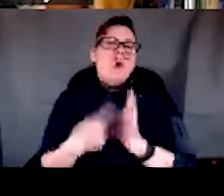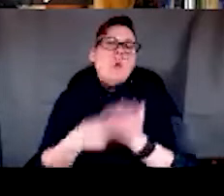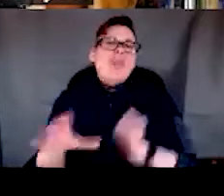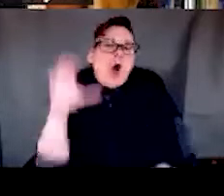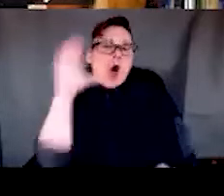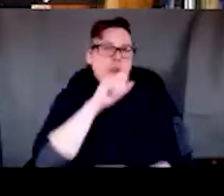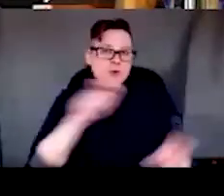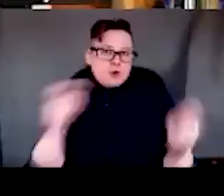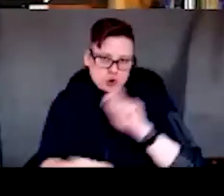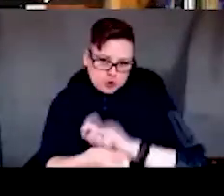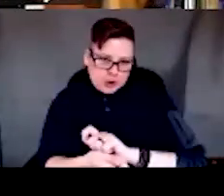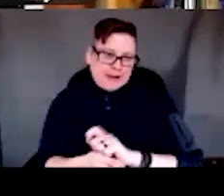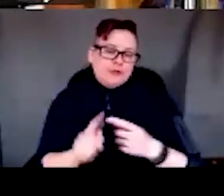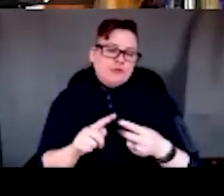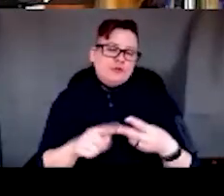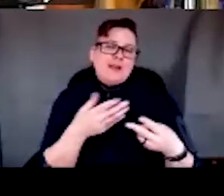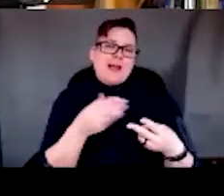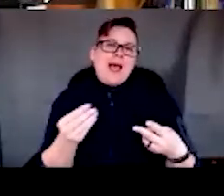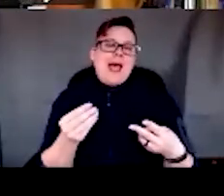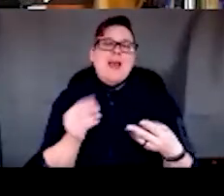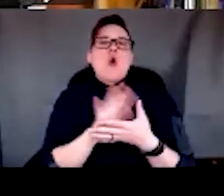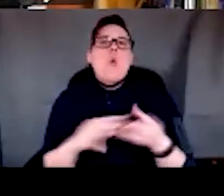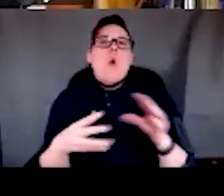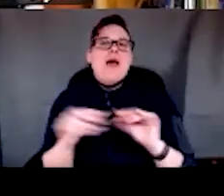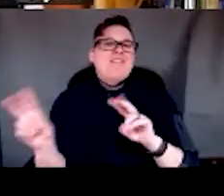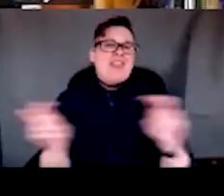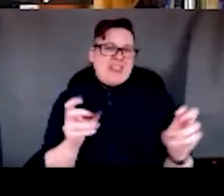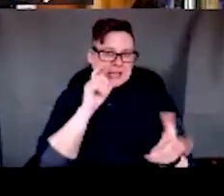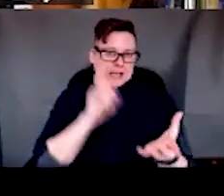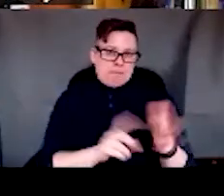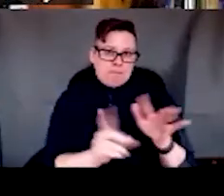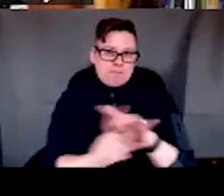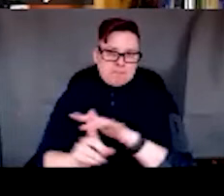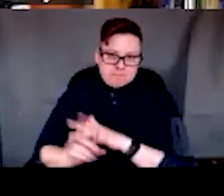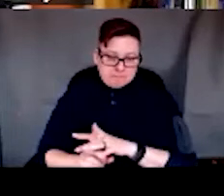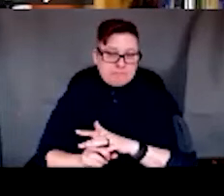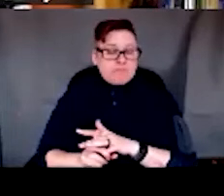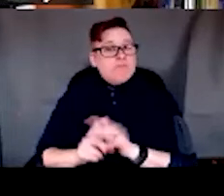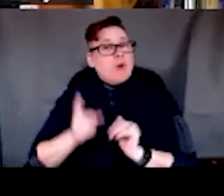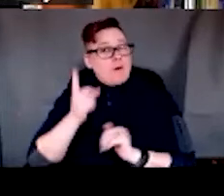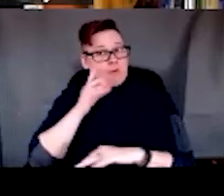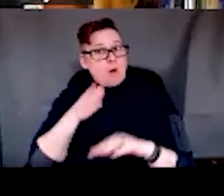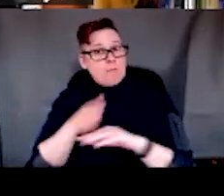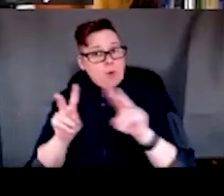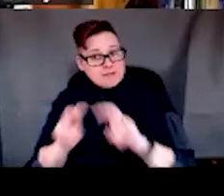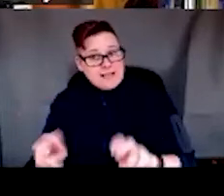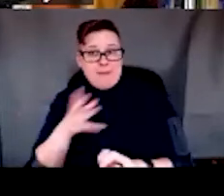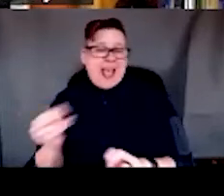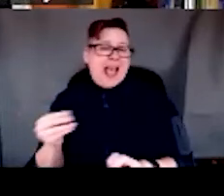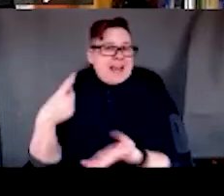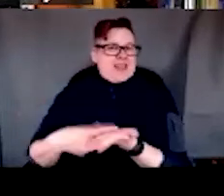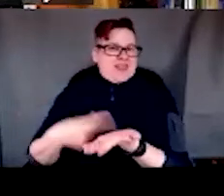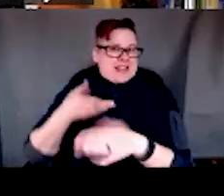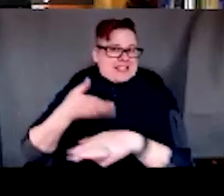and then sort of some of the qualitative themes that we saw, not only in the post-assessment, but also in the debriefing.